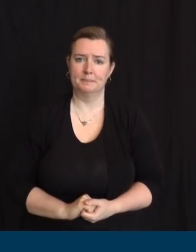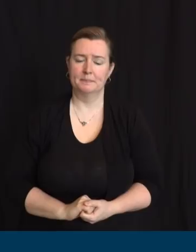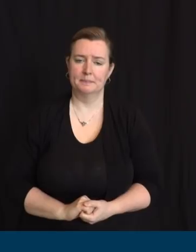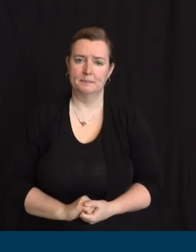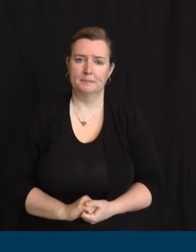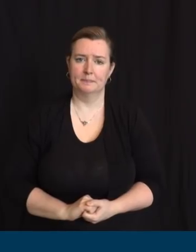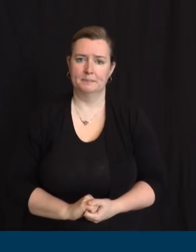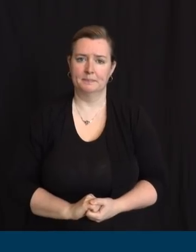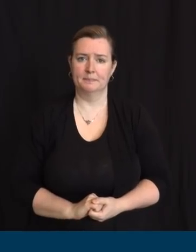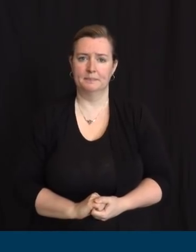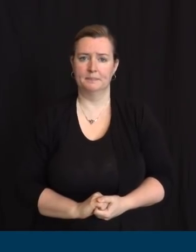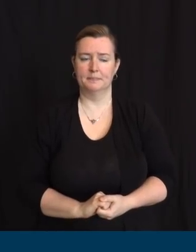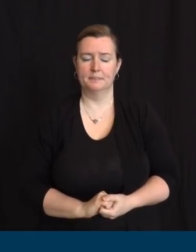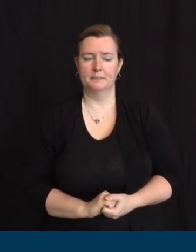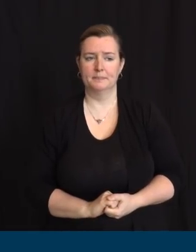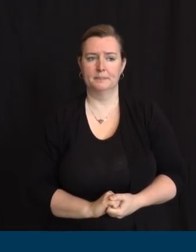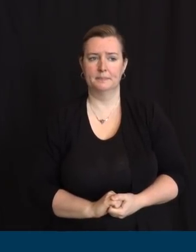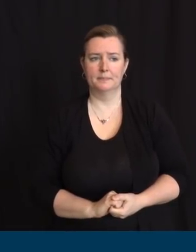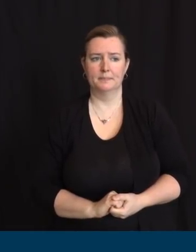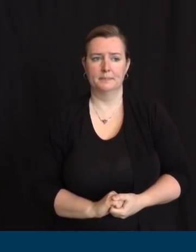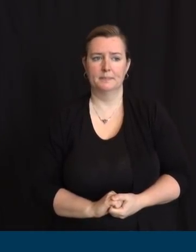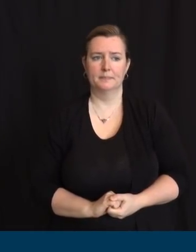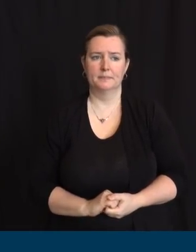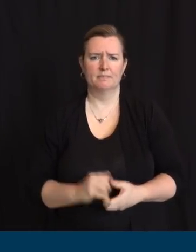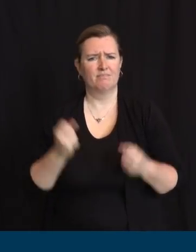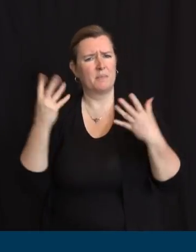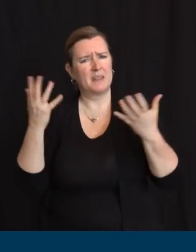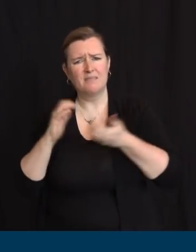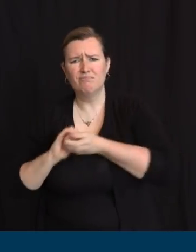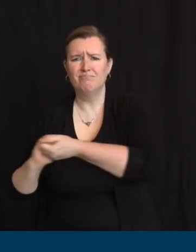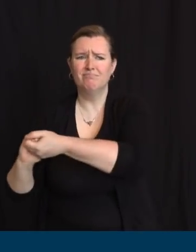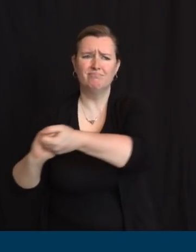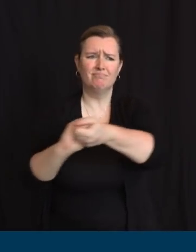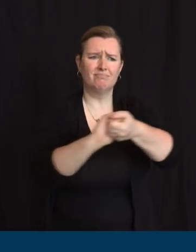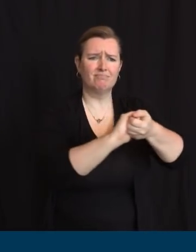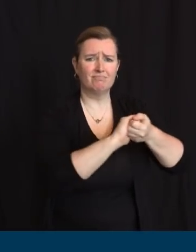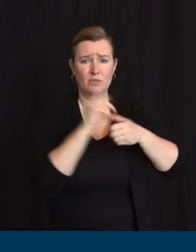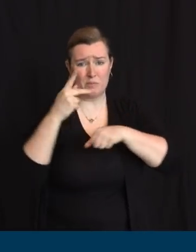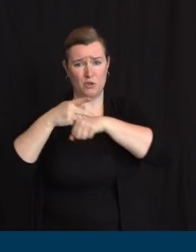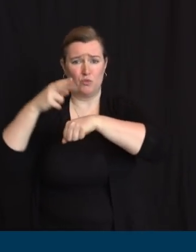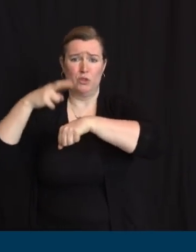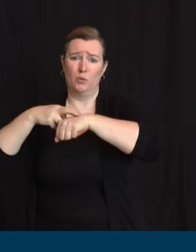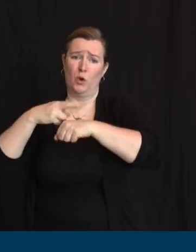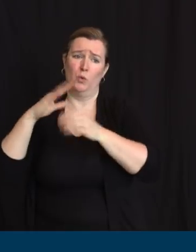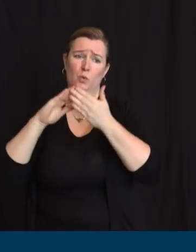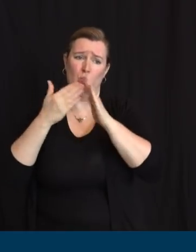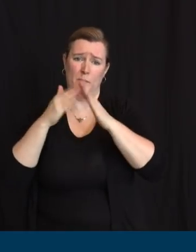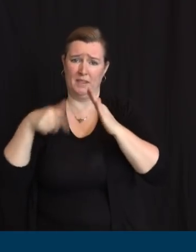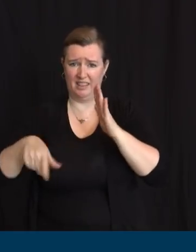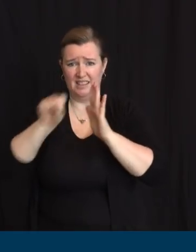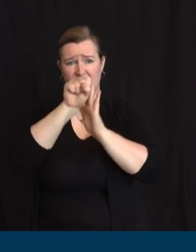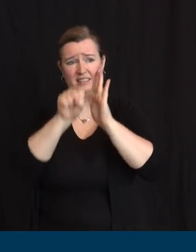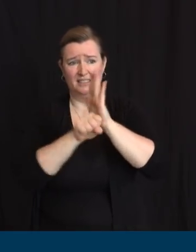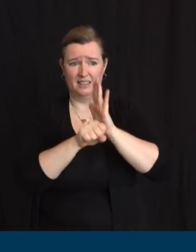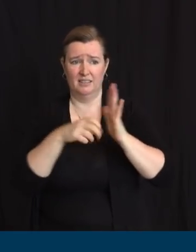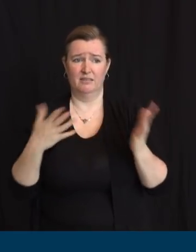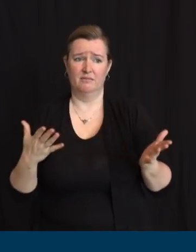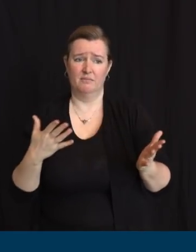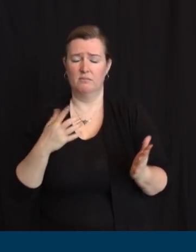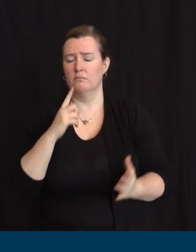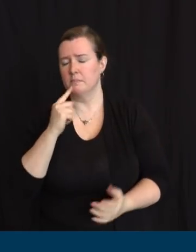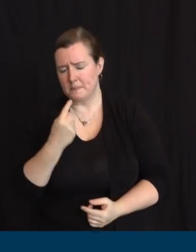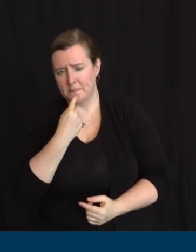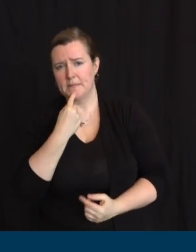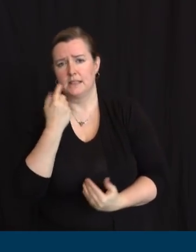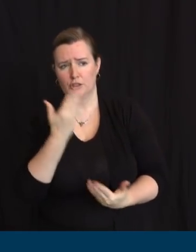strong brothers and sisters of the Puerto Rican community in our state. May God bless her. We grieve